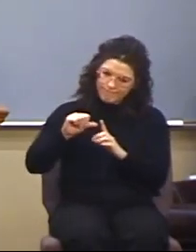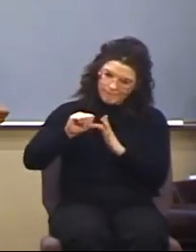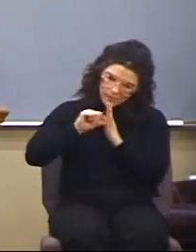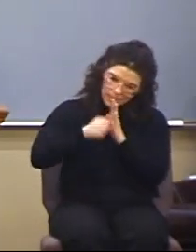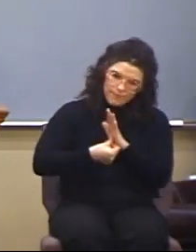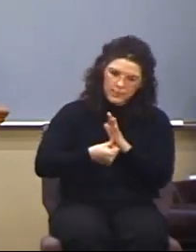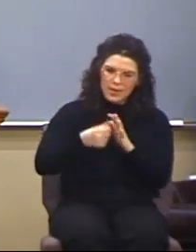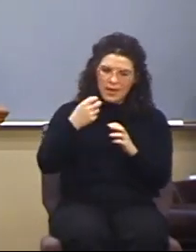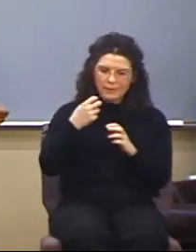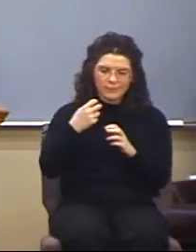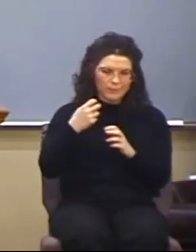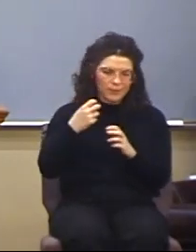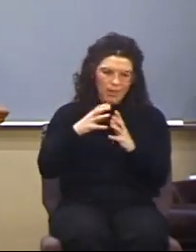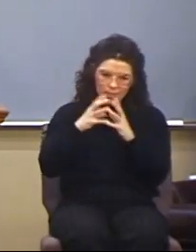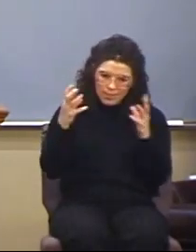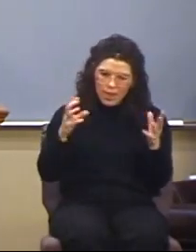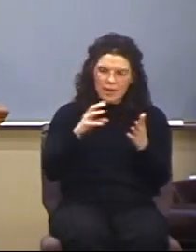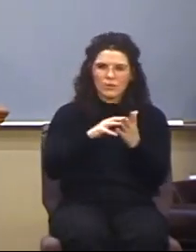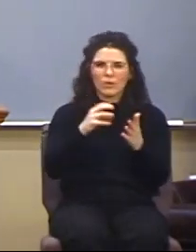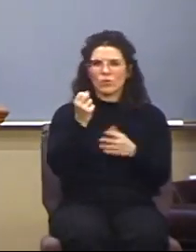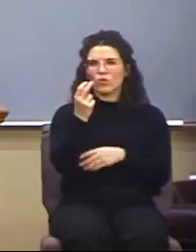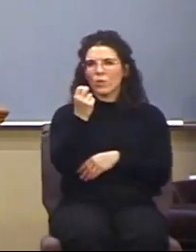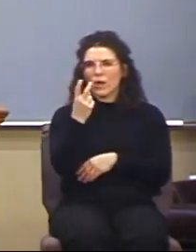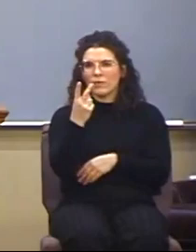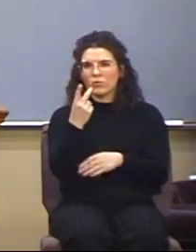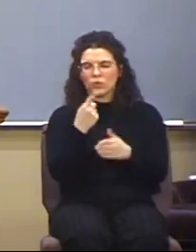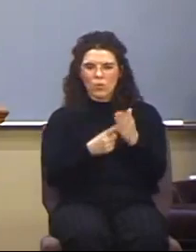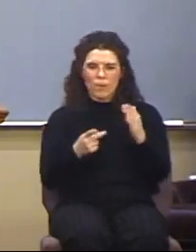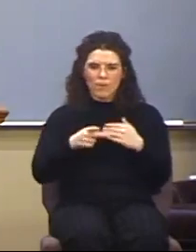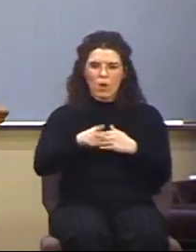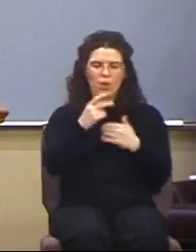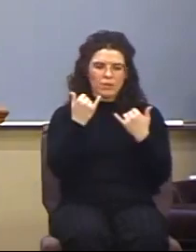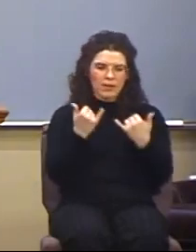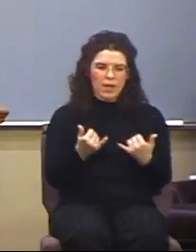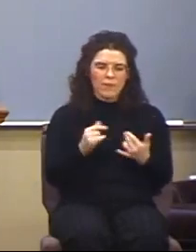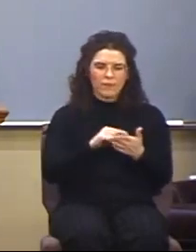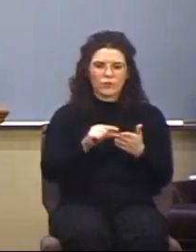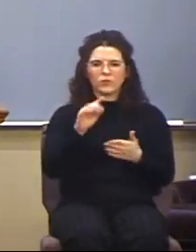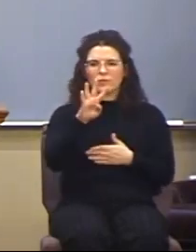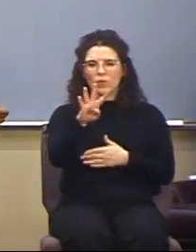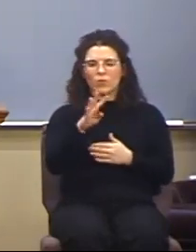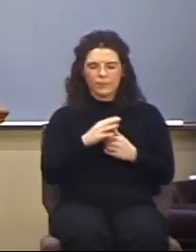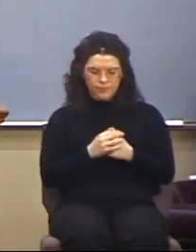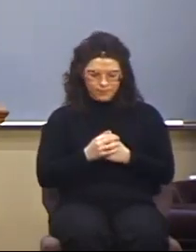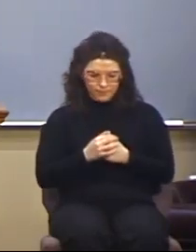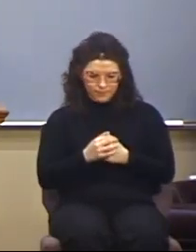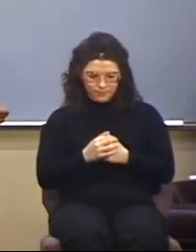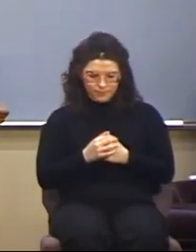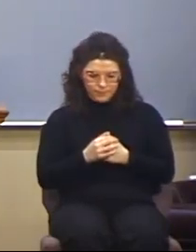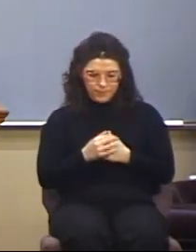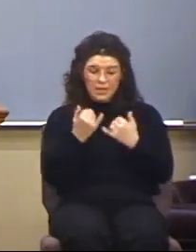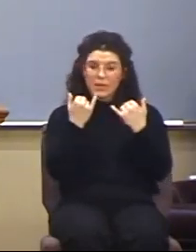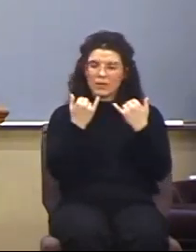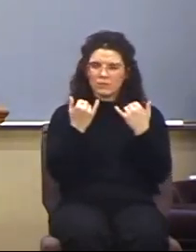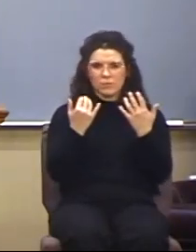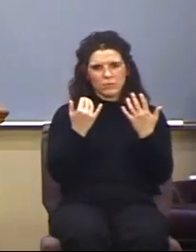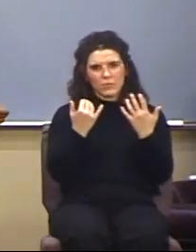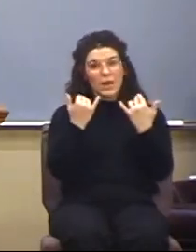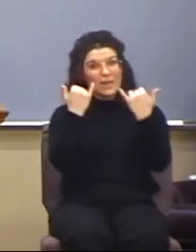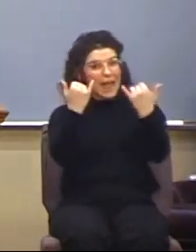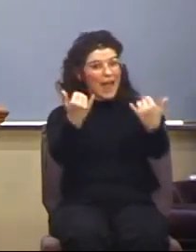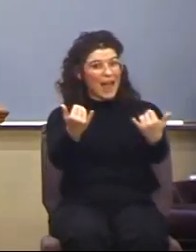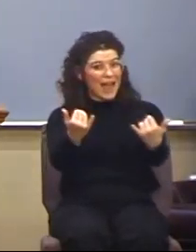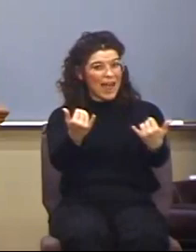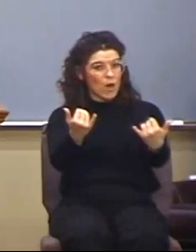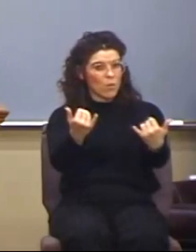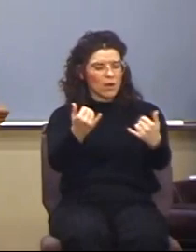chapter 12, especially. So, what Paul's going to do now, verse 4, now, there are diversity, by the way, now,